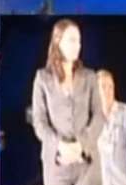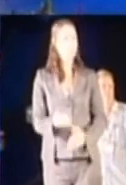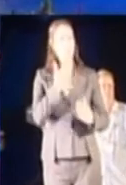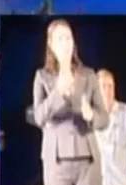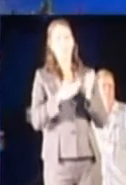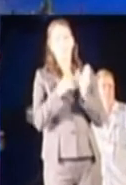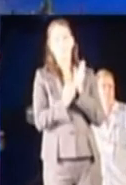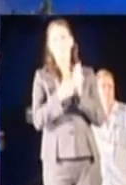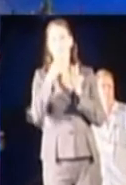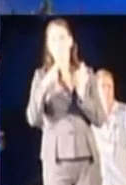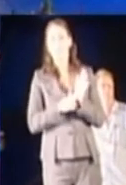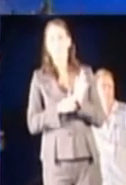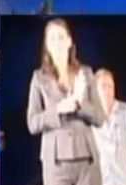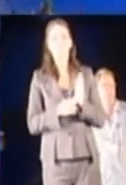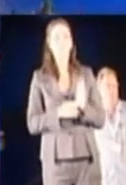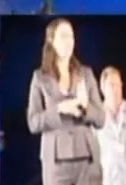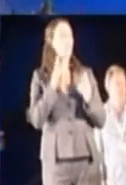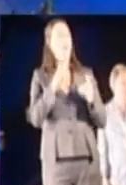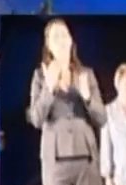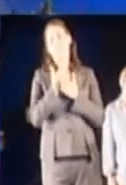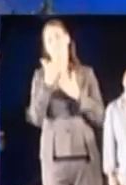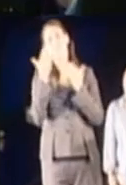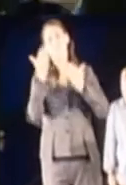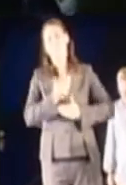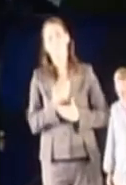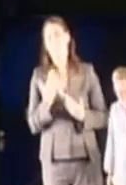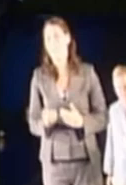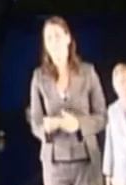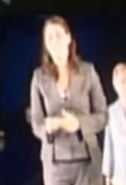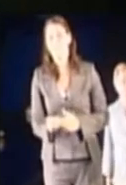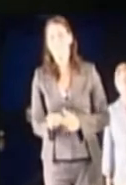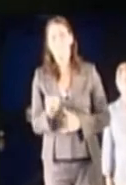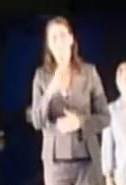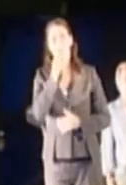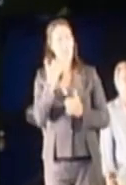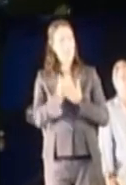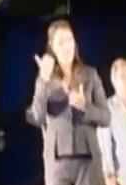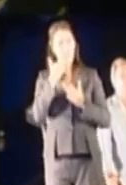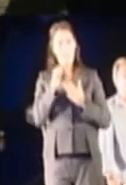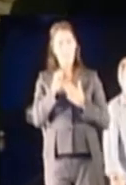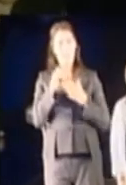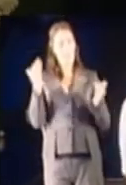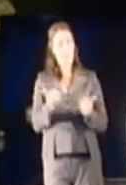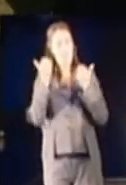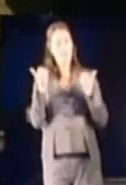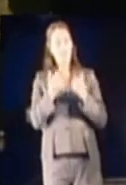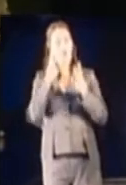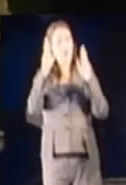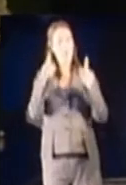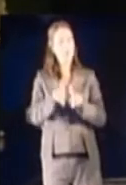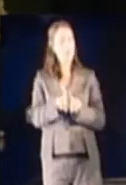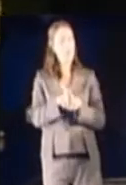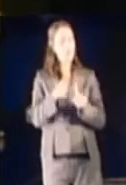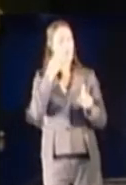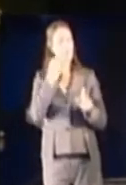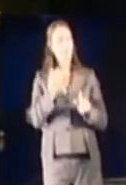Thank you, Martin. Well, we've had a great night. We're going to have a fantastic finale, I hope. I think we're going to